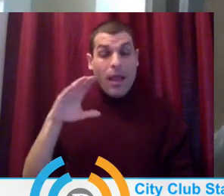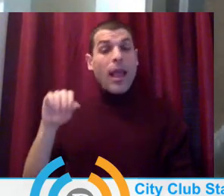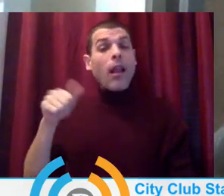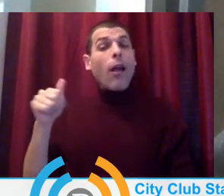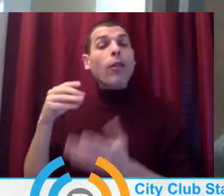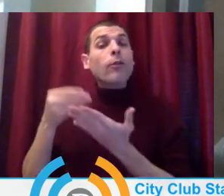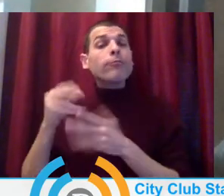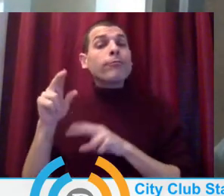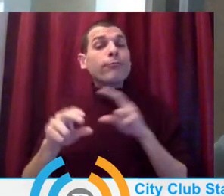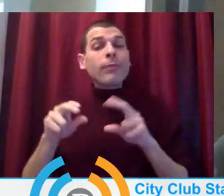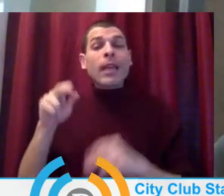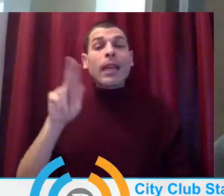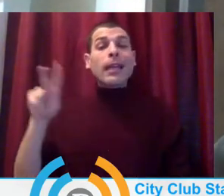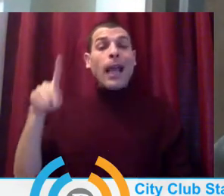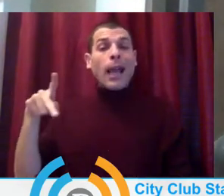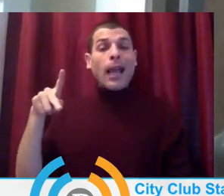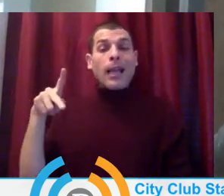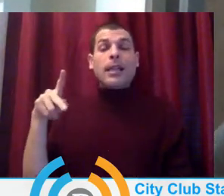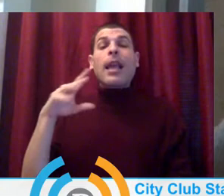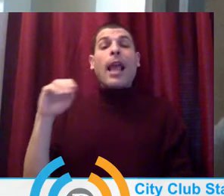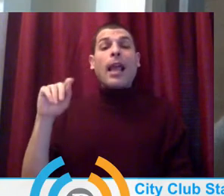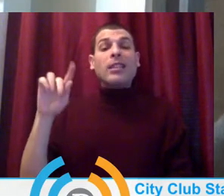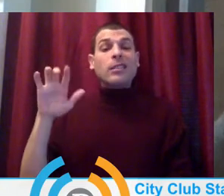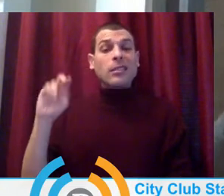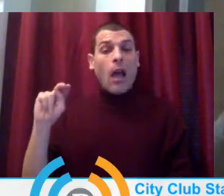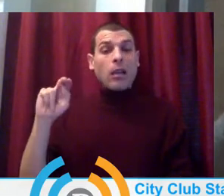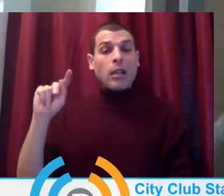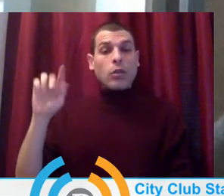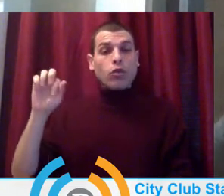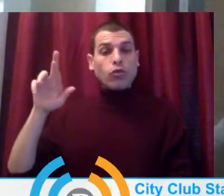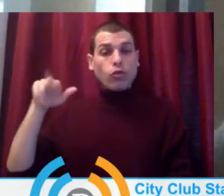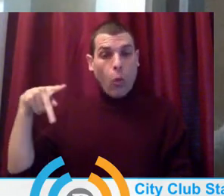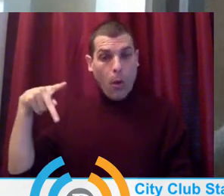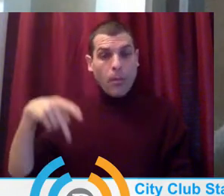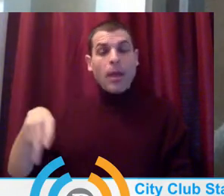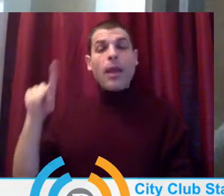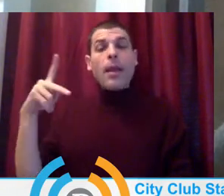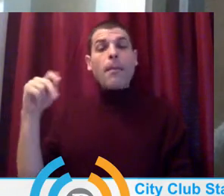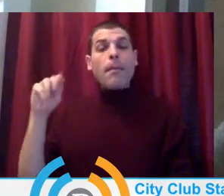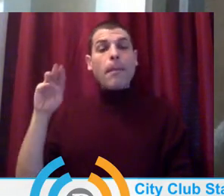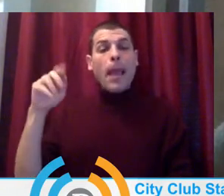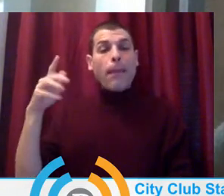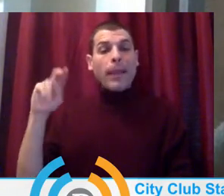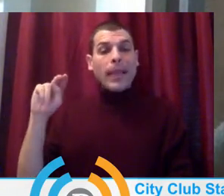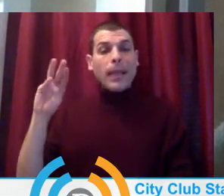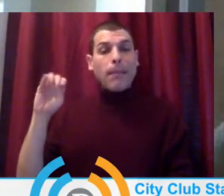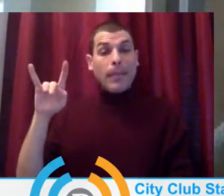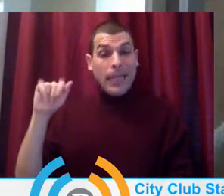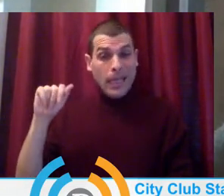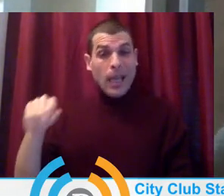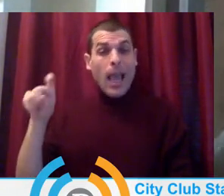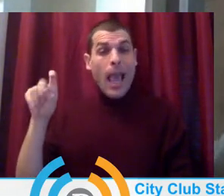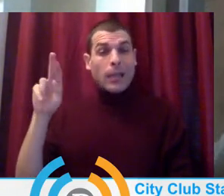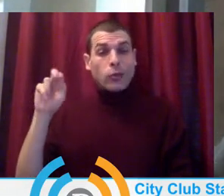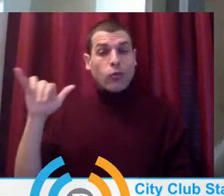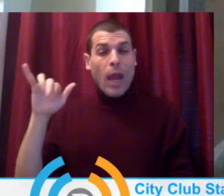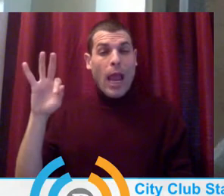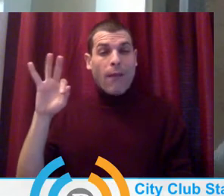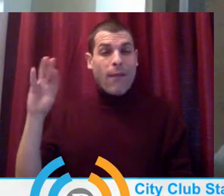Permanente and Tonkin Torp and our partners at Pamplin Media, X-Ray FM, and Merge Design.